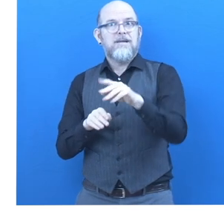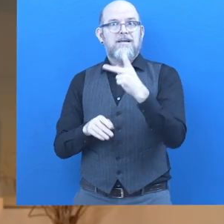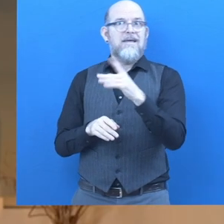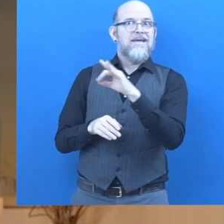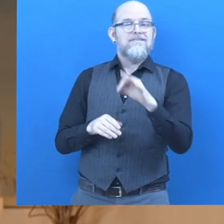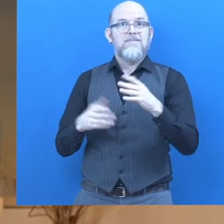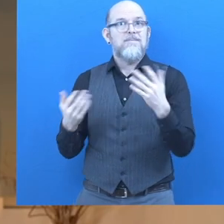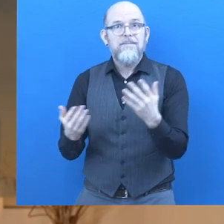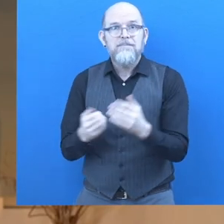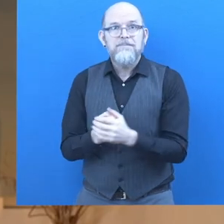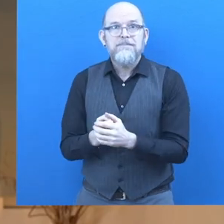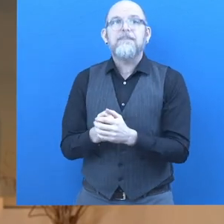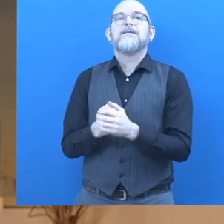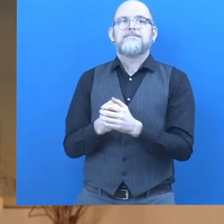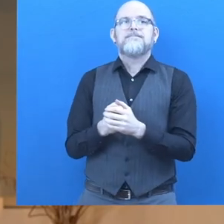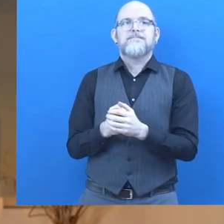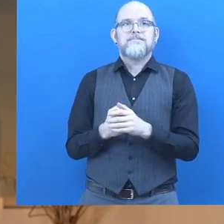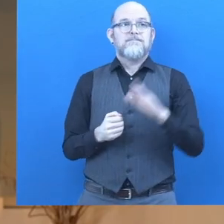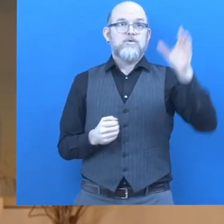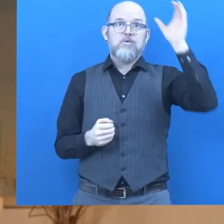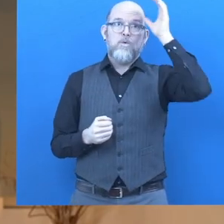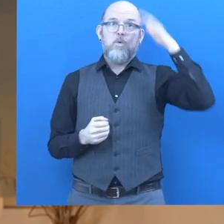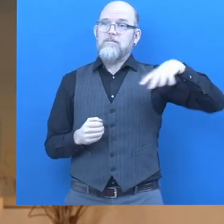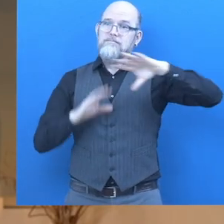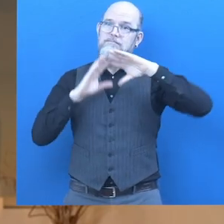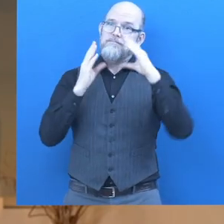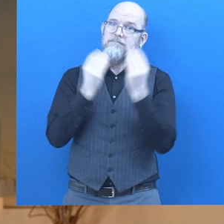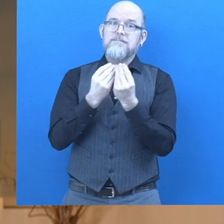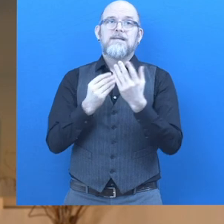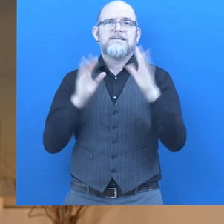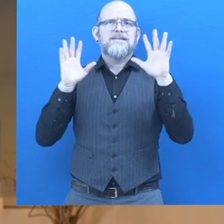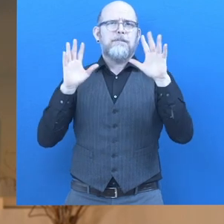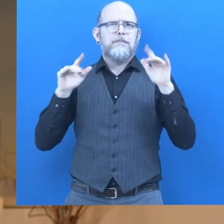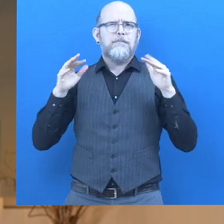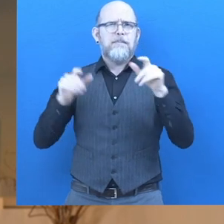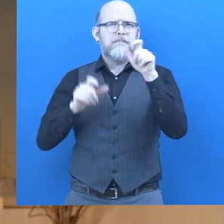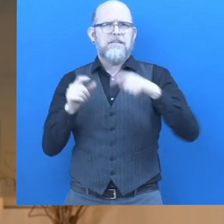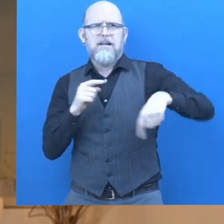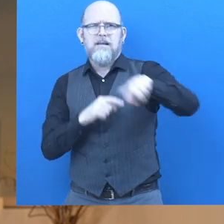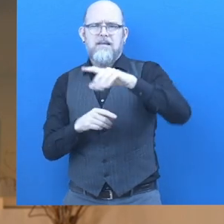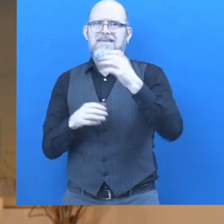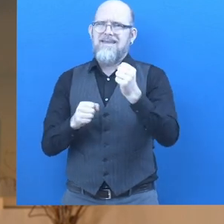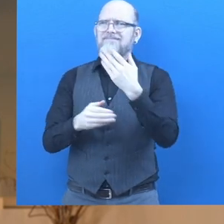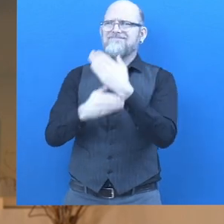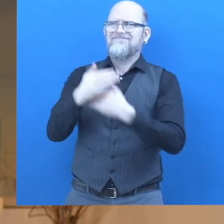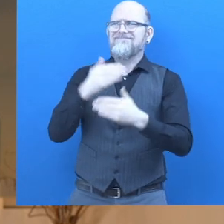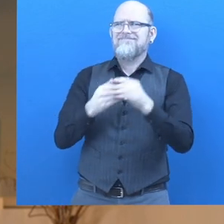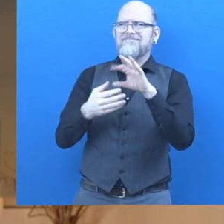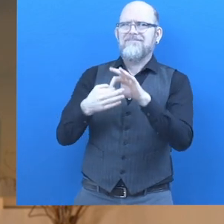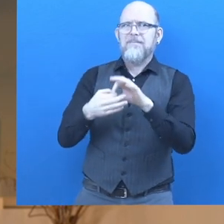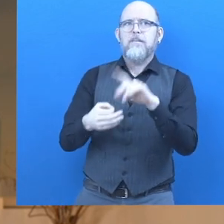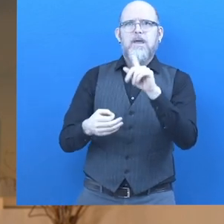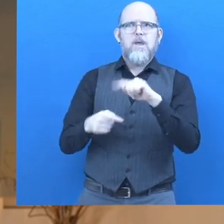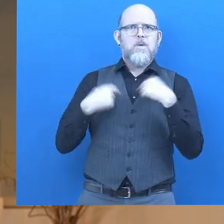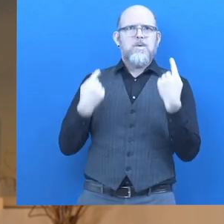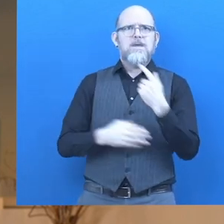In Congo, we estimate about 10 million people who are living with disability. And